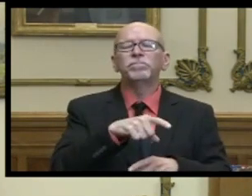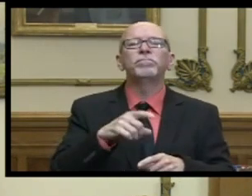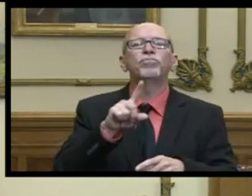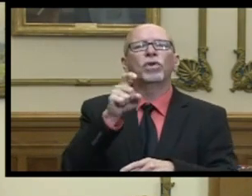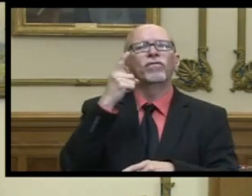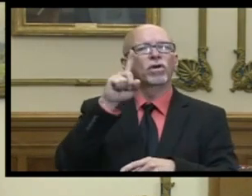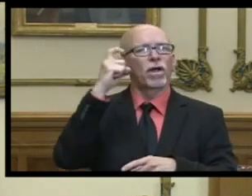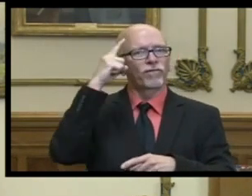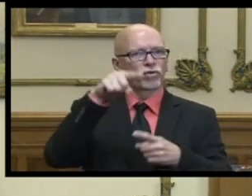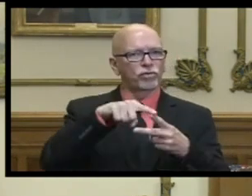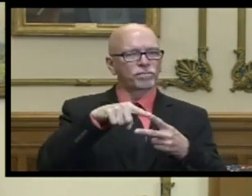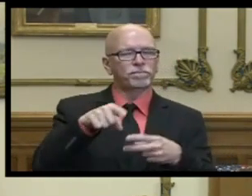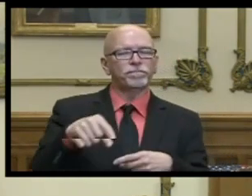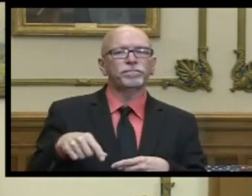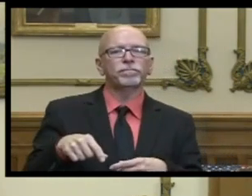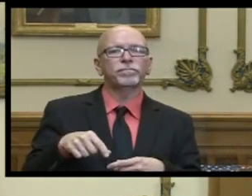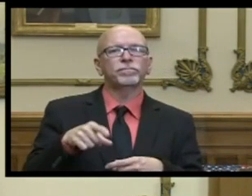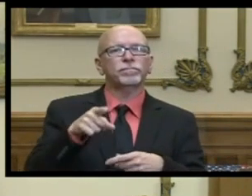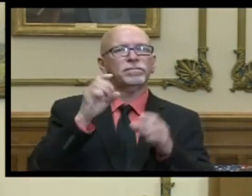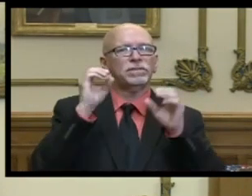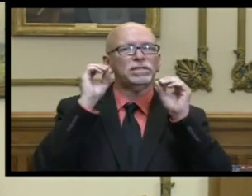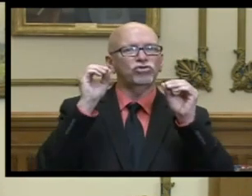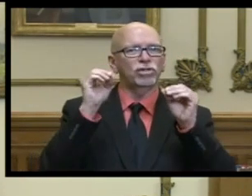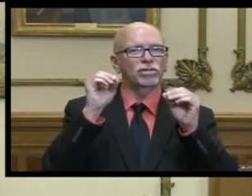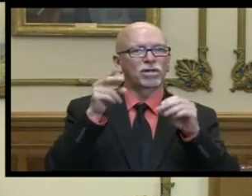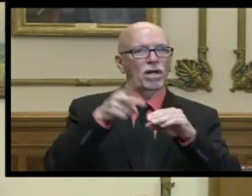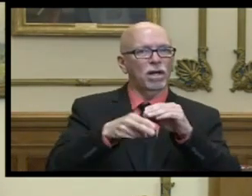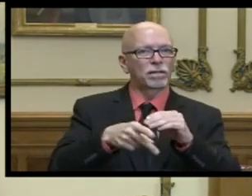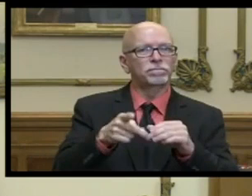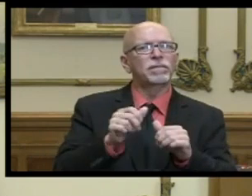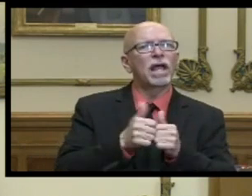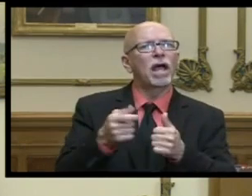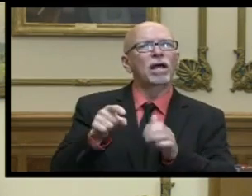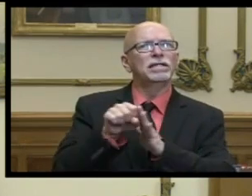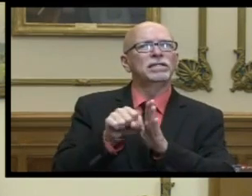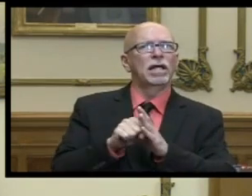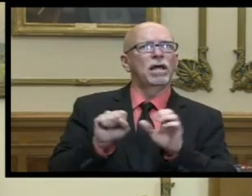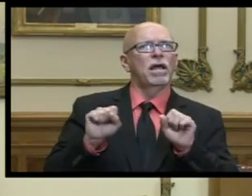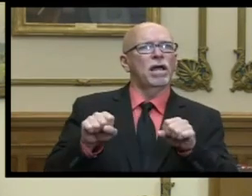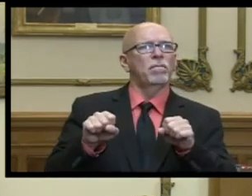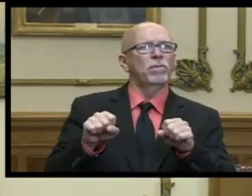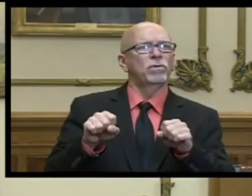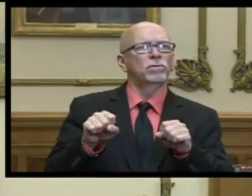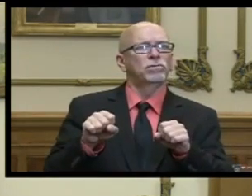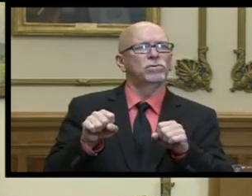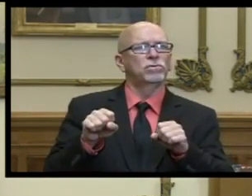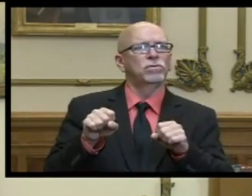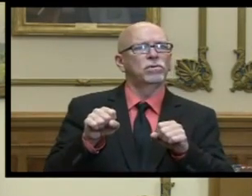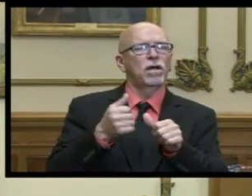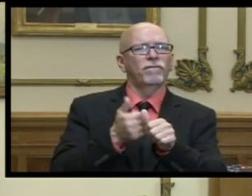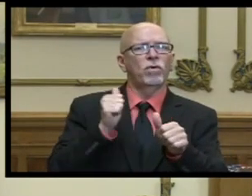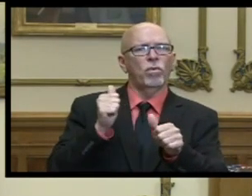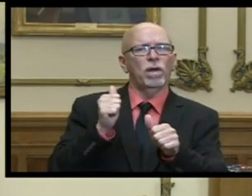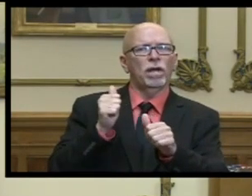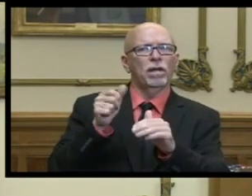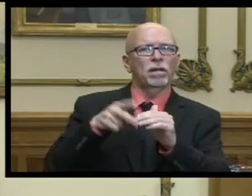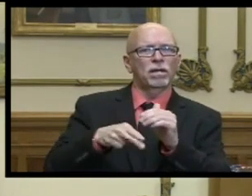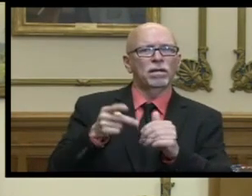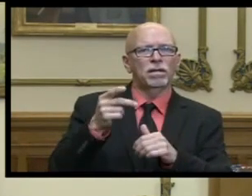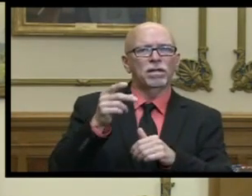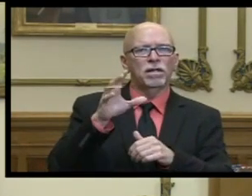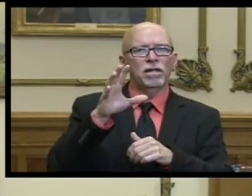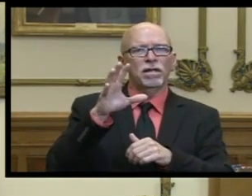question for governor holcomb is on the education cuts how is the state able to to avoid that are the 50